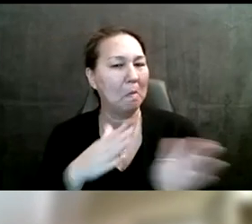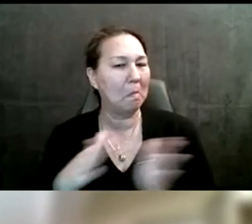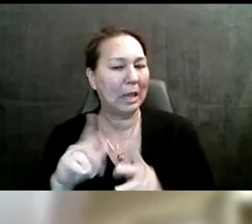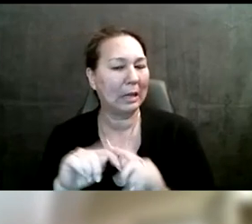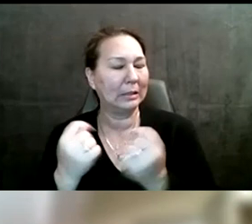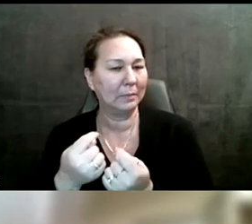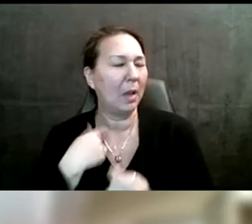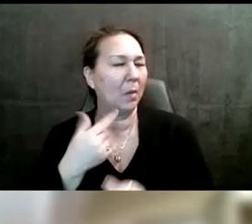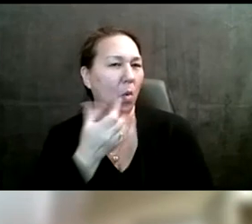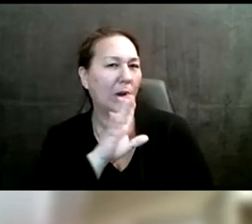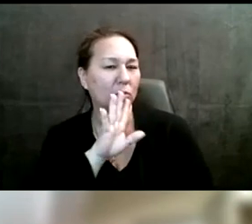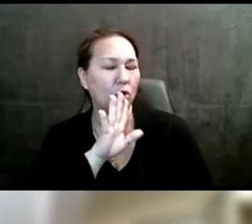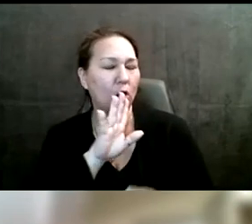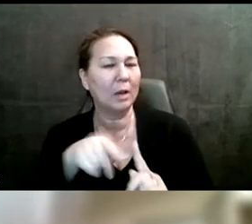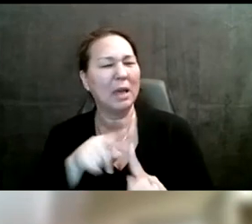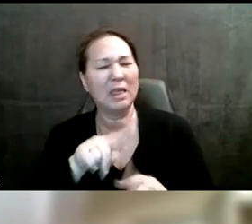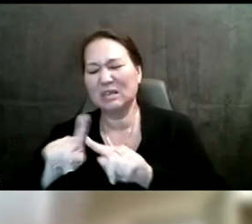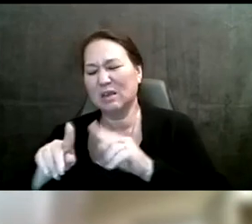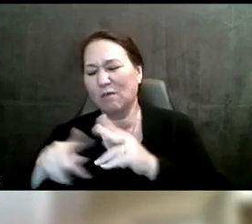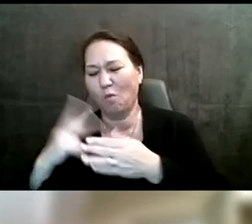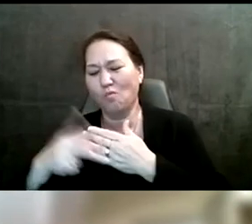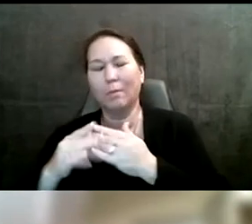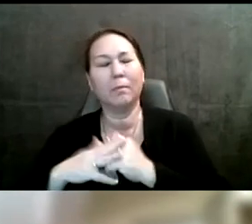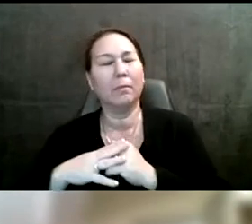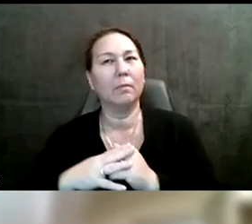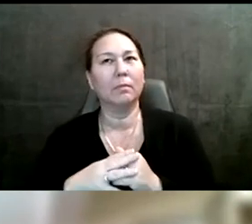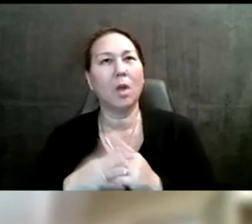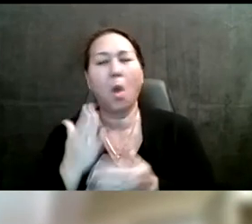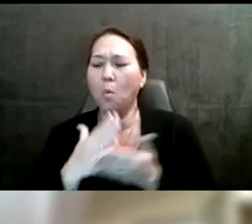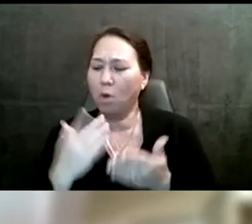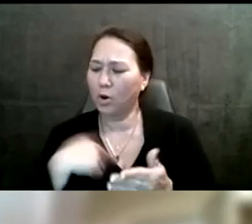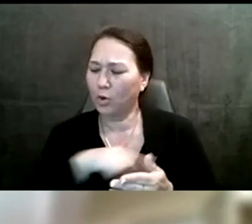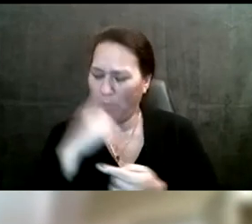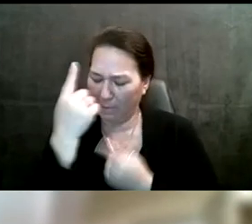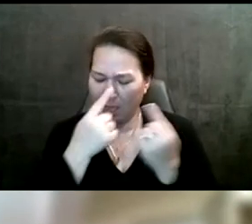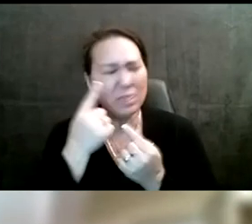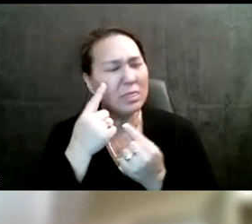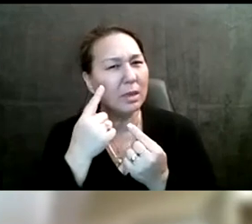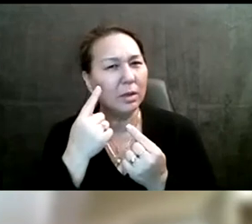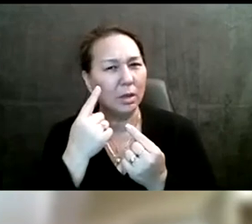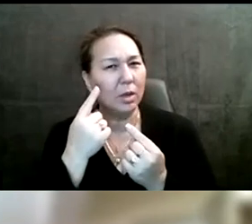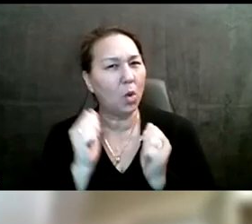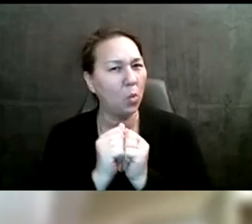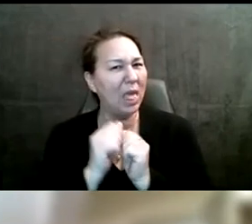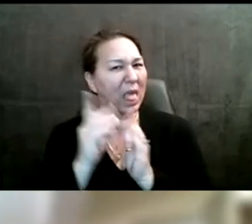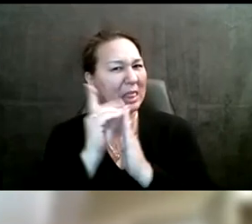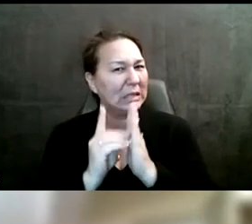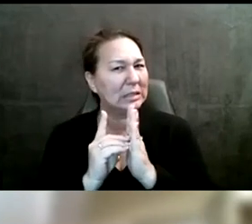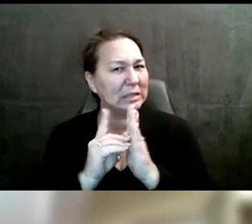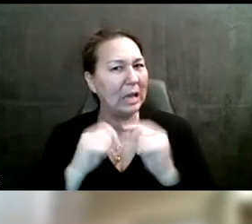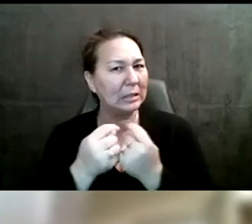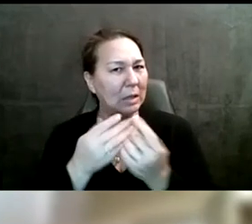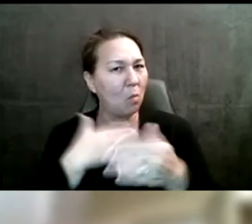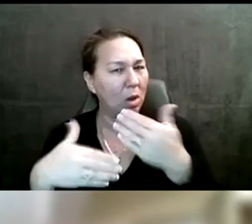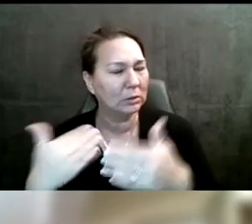a bit to the, the different programming, you know, part of what we've been thinking about through the design team process is how do we